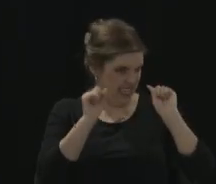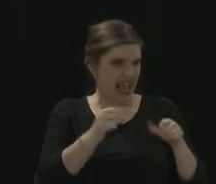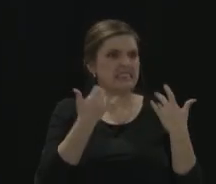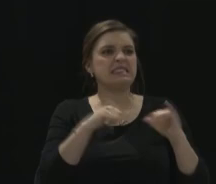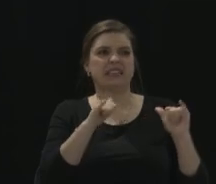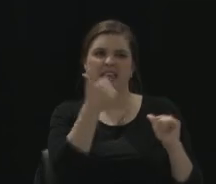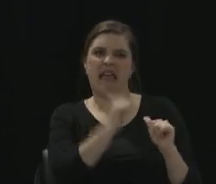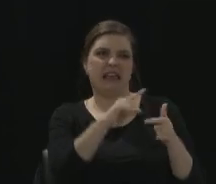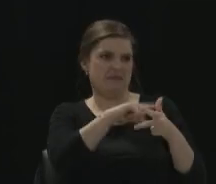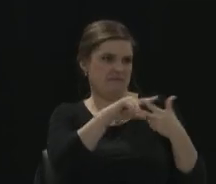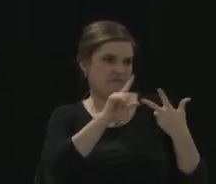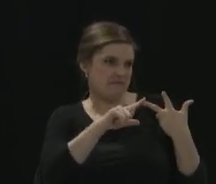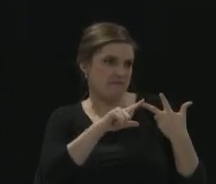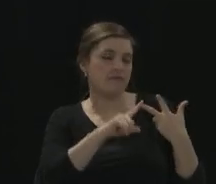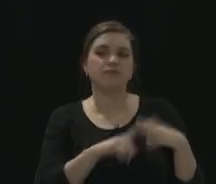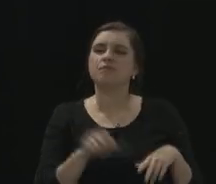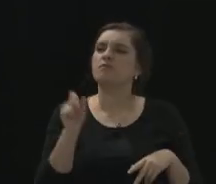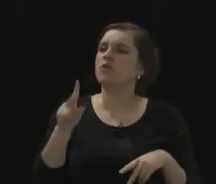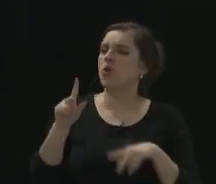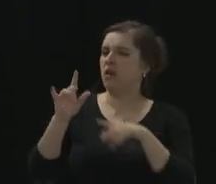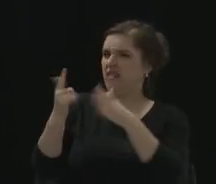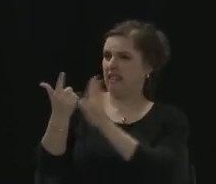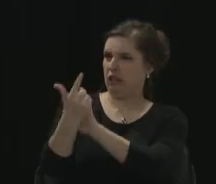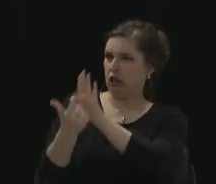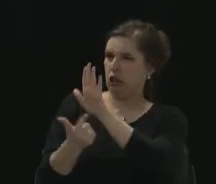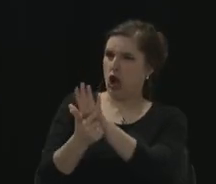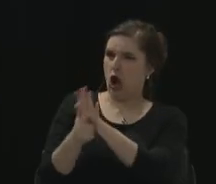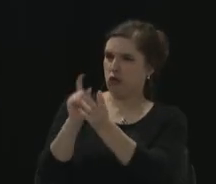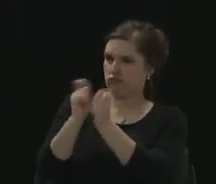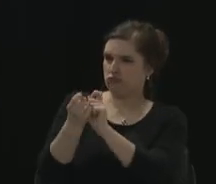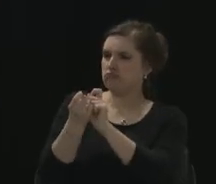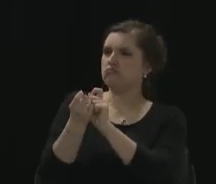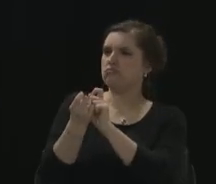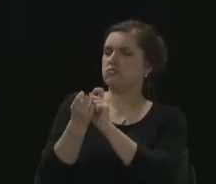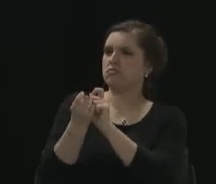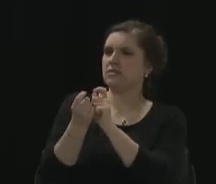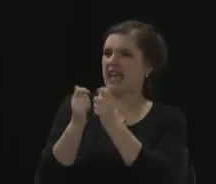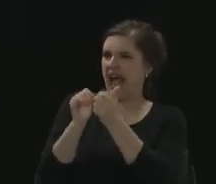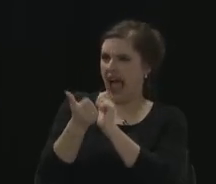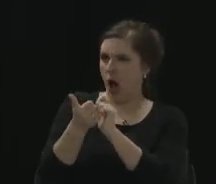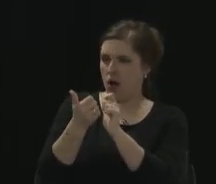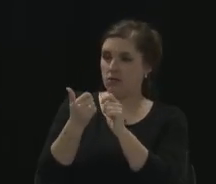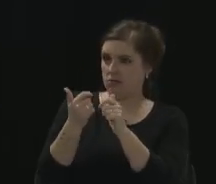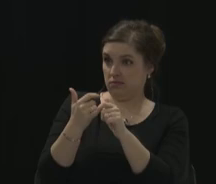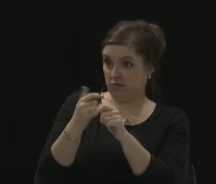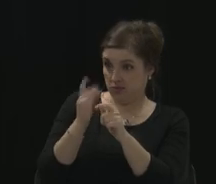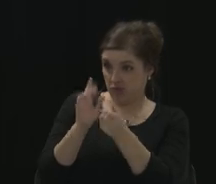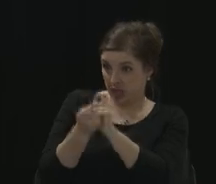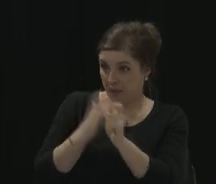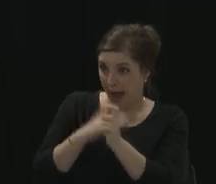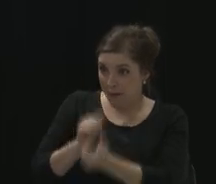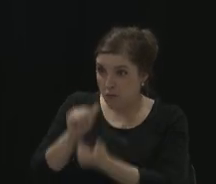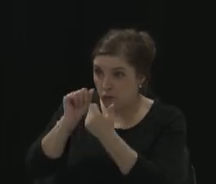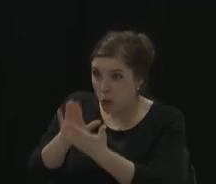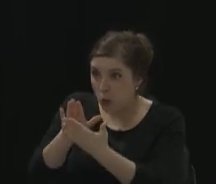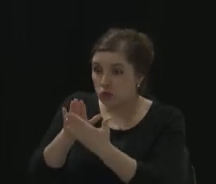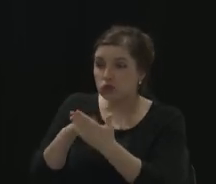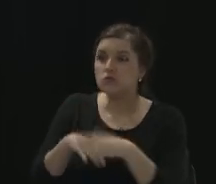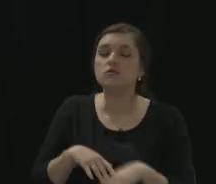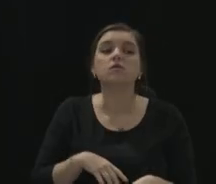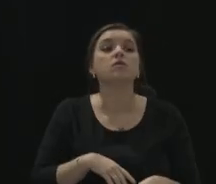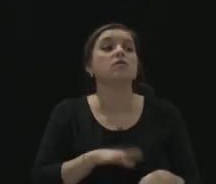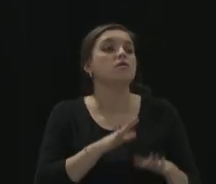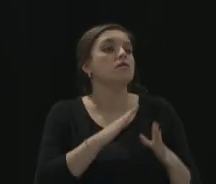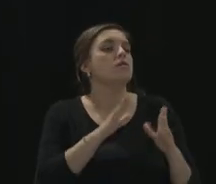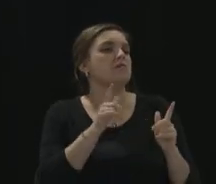the law change how I approach those votes? The biggest change for you is that it would be between